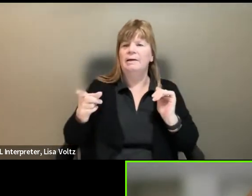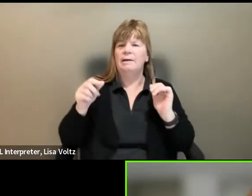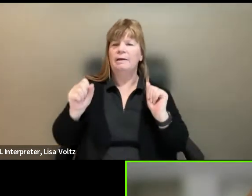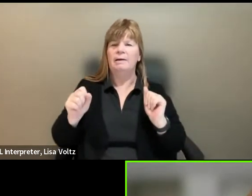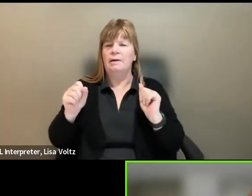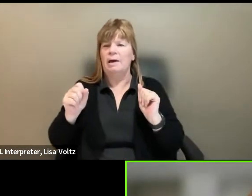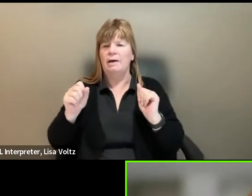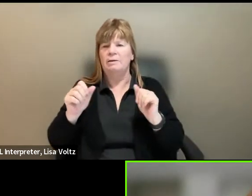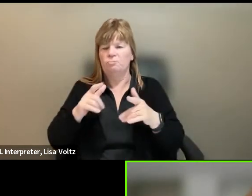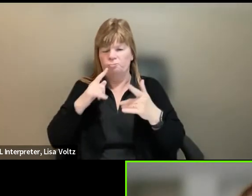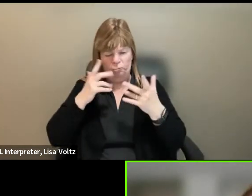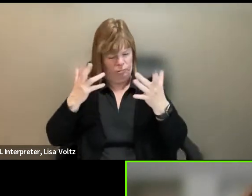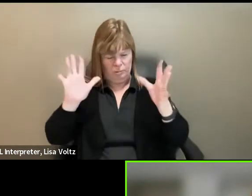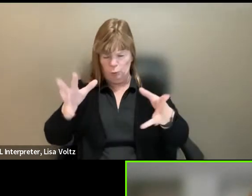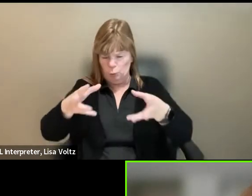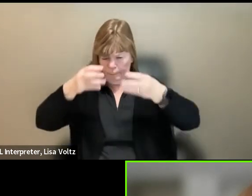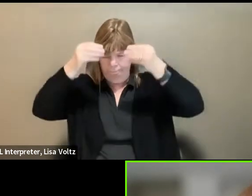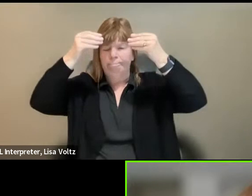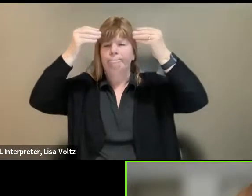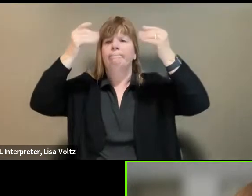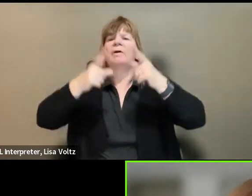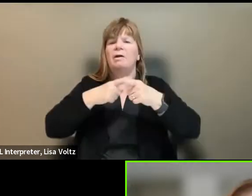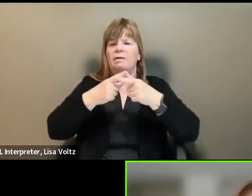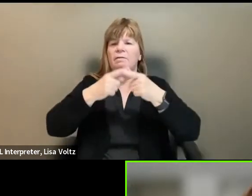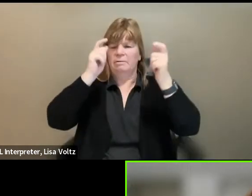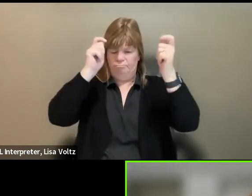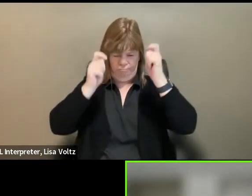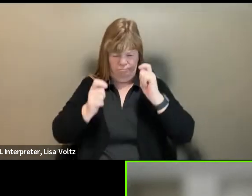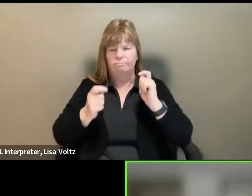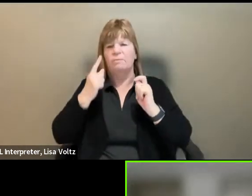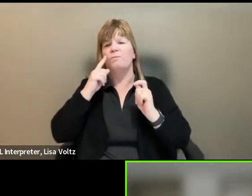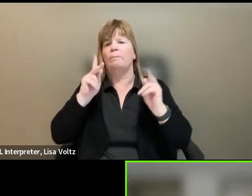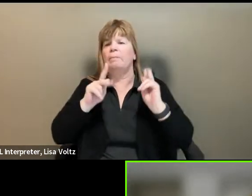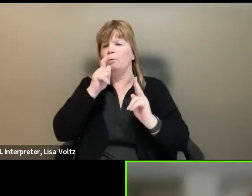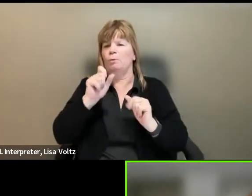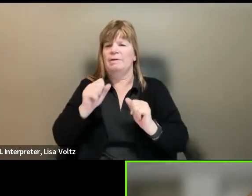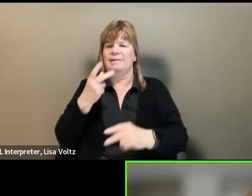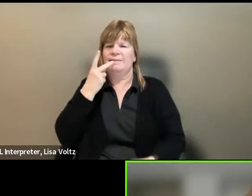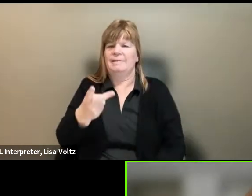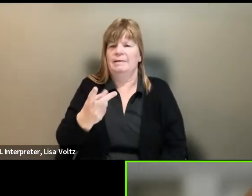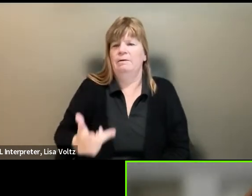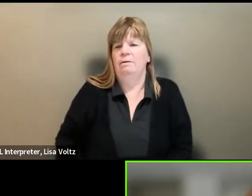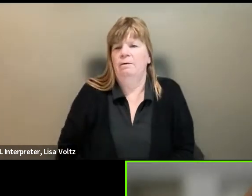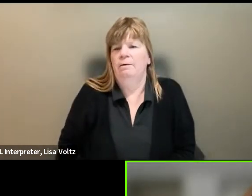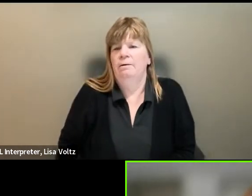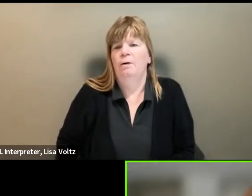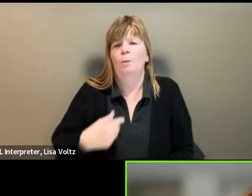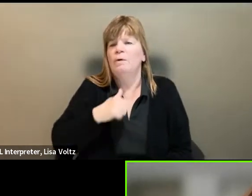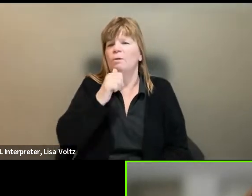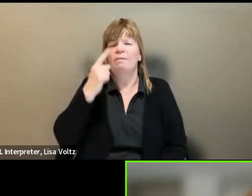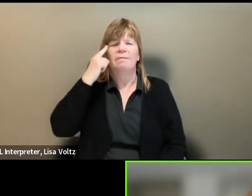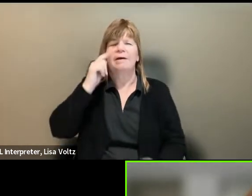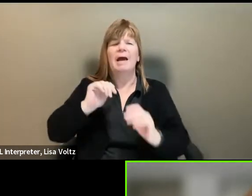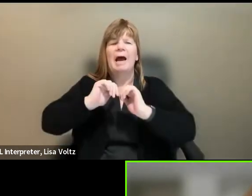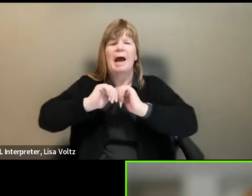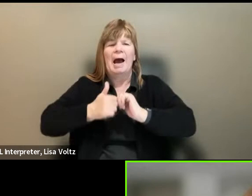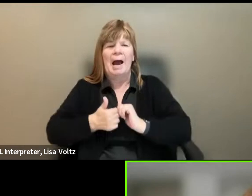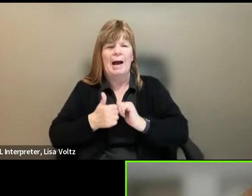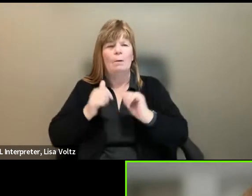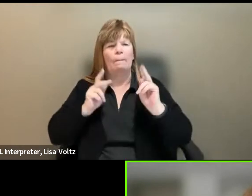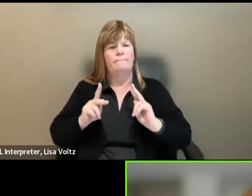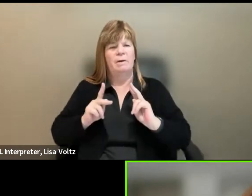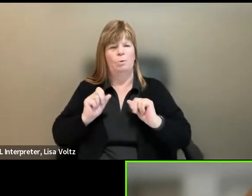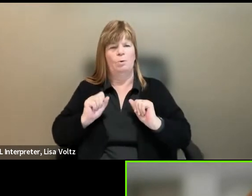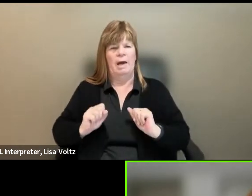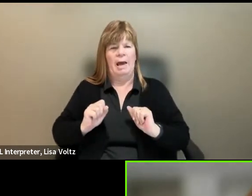originally, um, and then just translate it for the sight of people. We don't think about how people accommodate